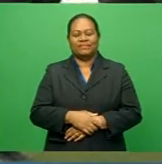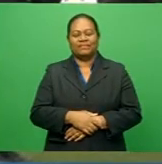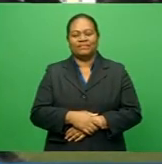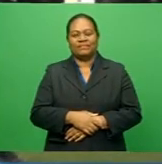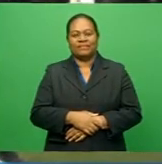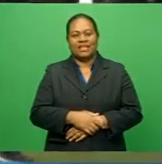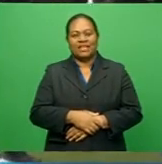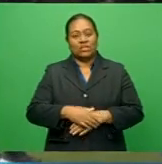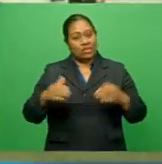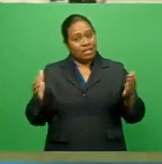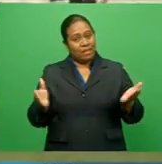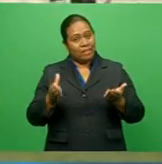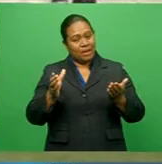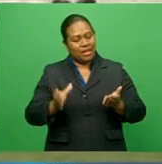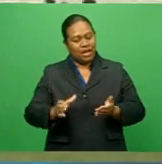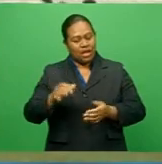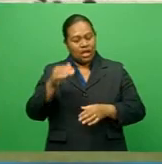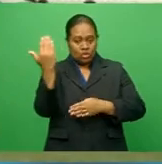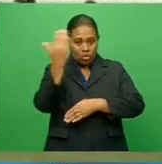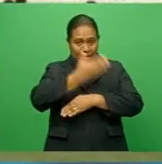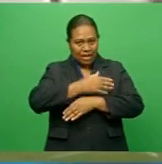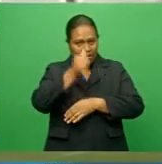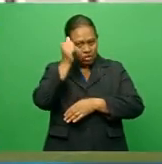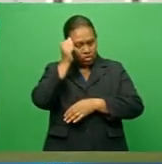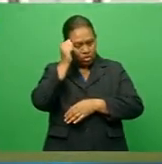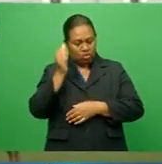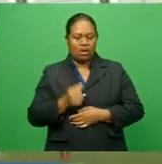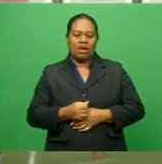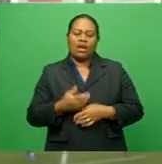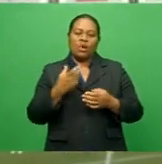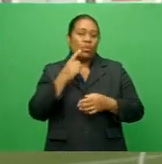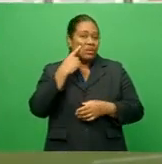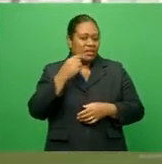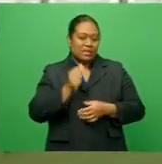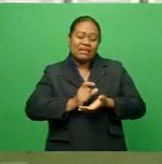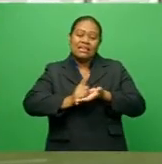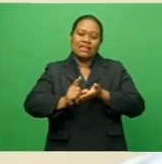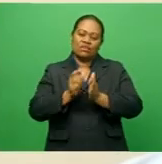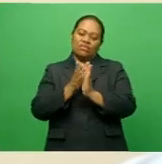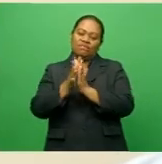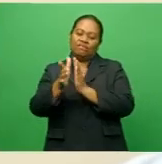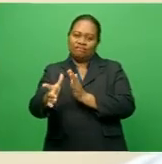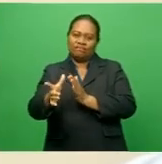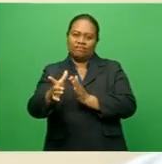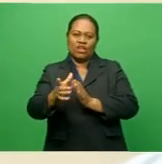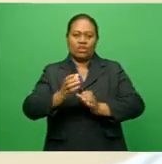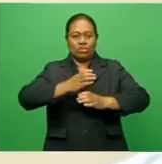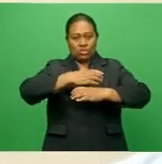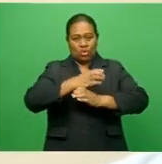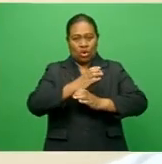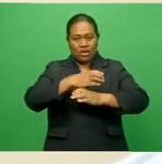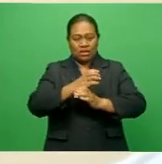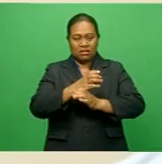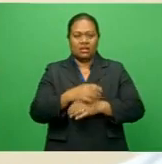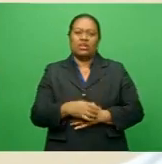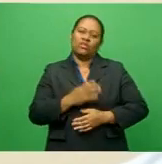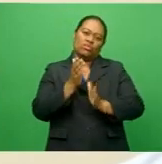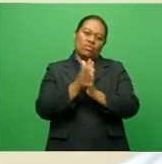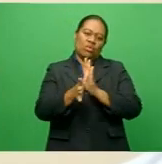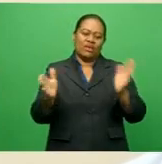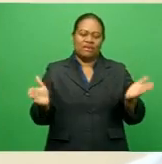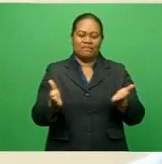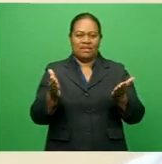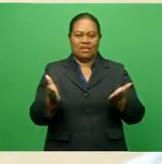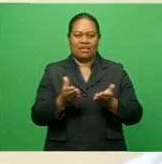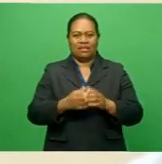These players will know tonight whether they will be cleared to travel to Scotland to face Georgia. The travel plans is for the team to